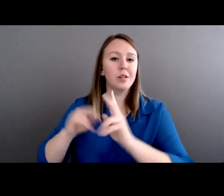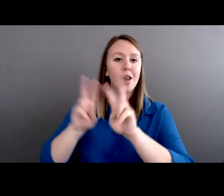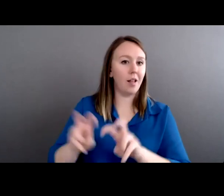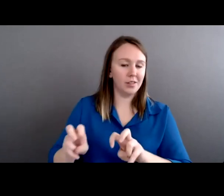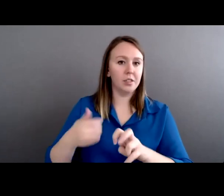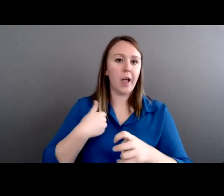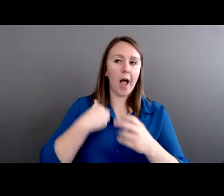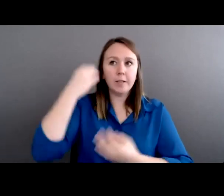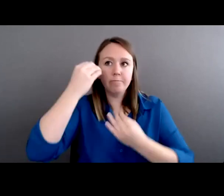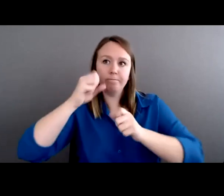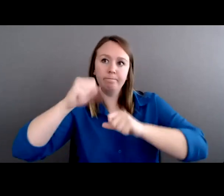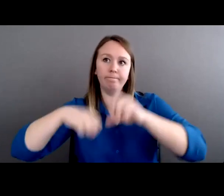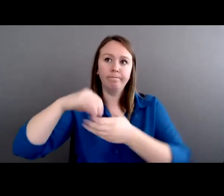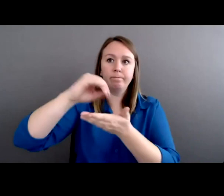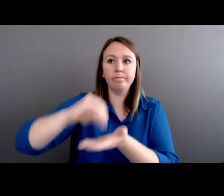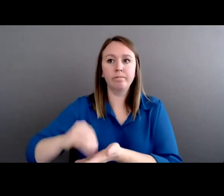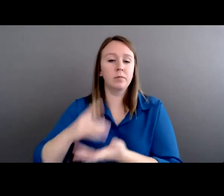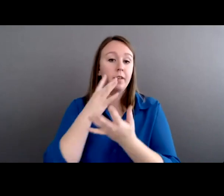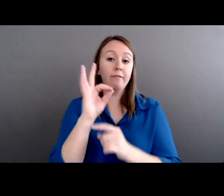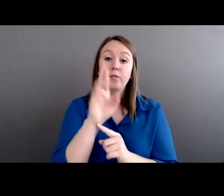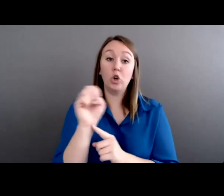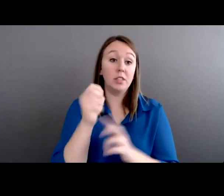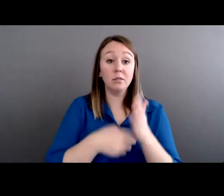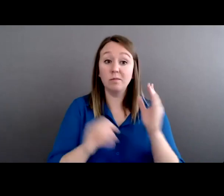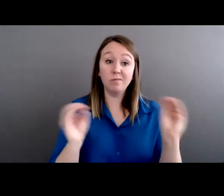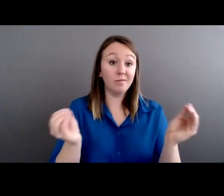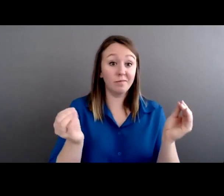can just go to my website and download anything like that.